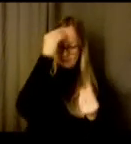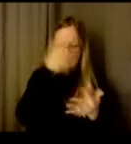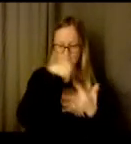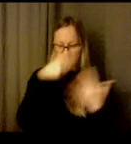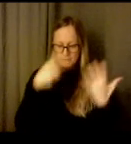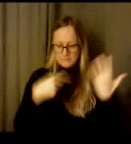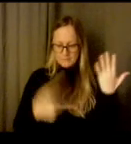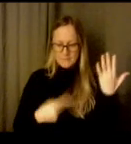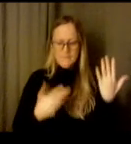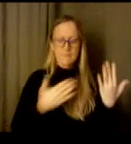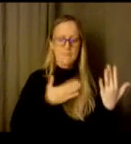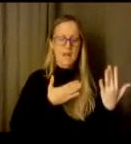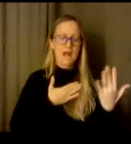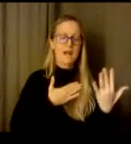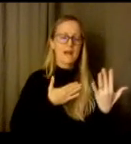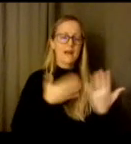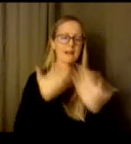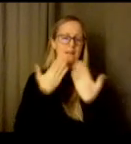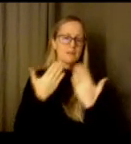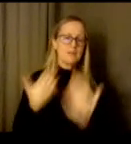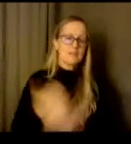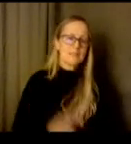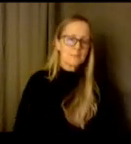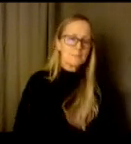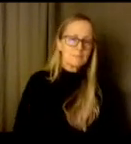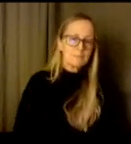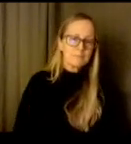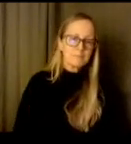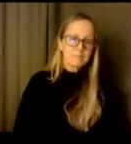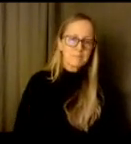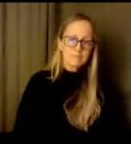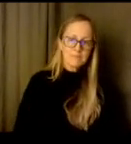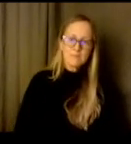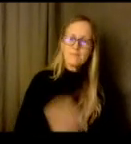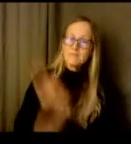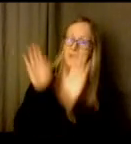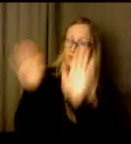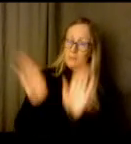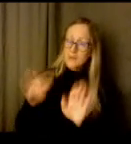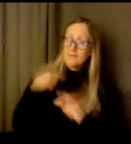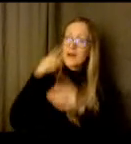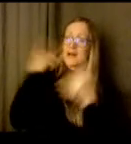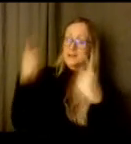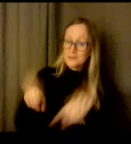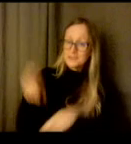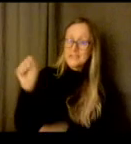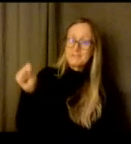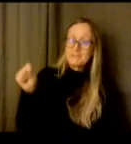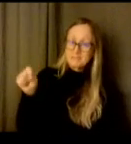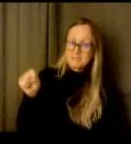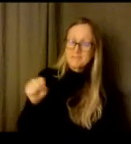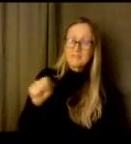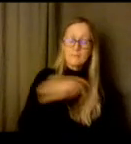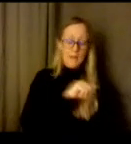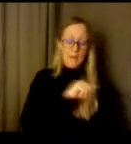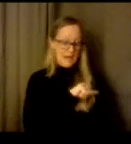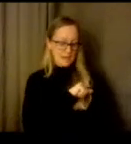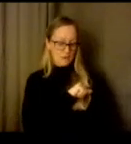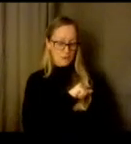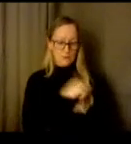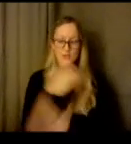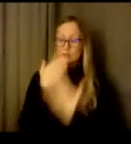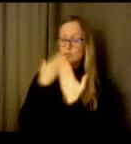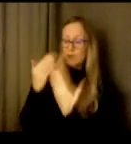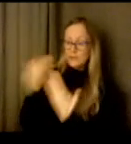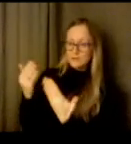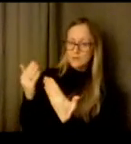yeah that's wonderful i agree with that um attitude of gratitude we've had so